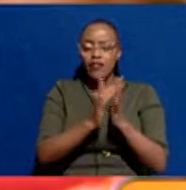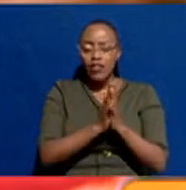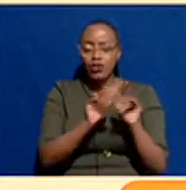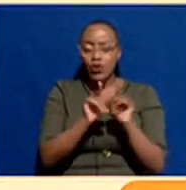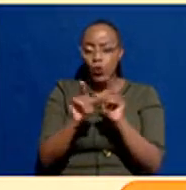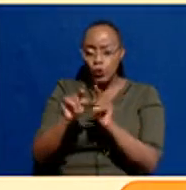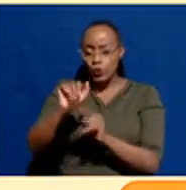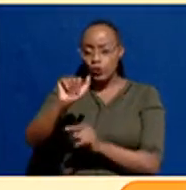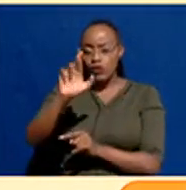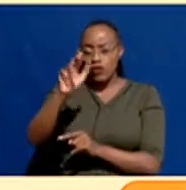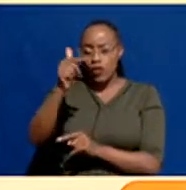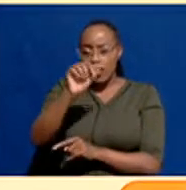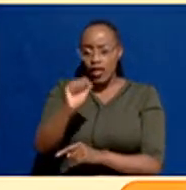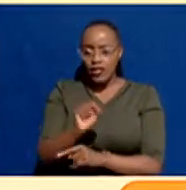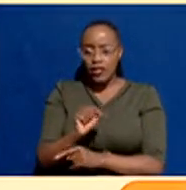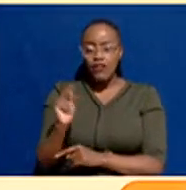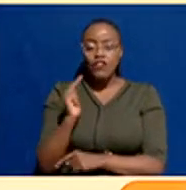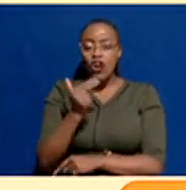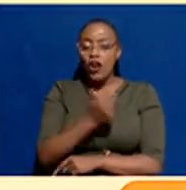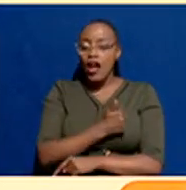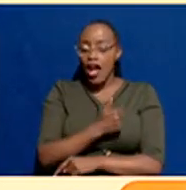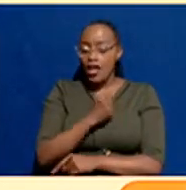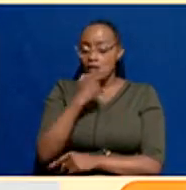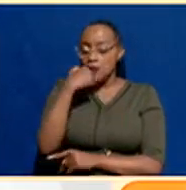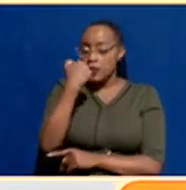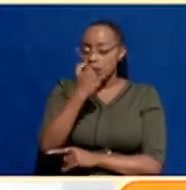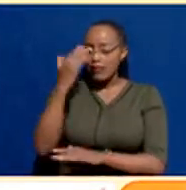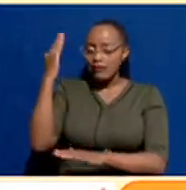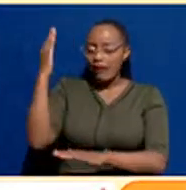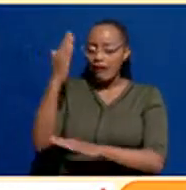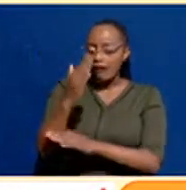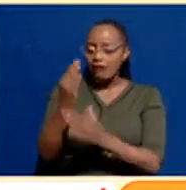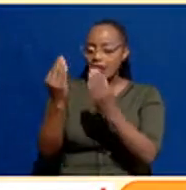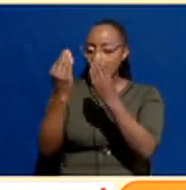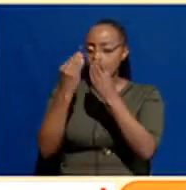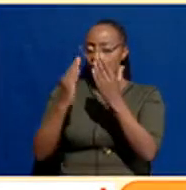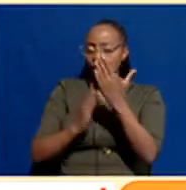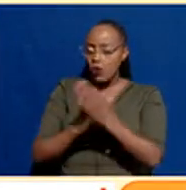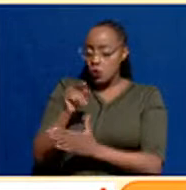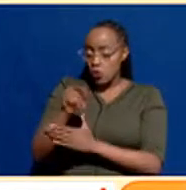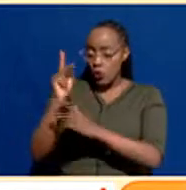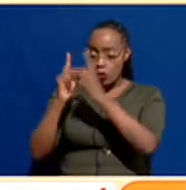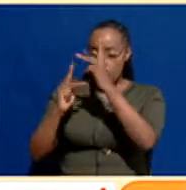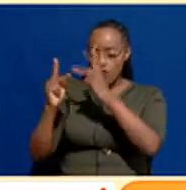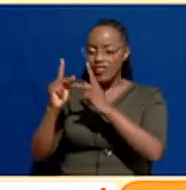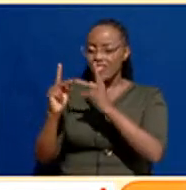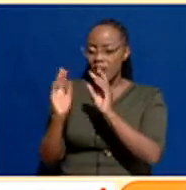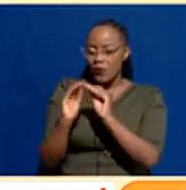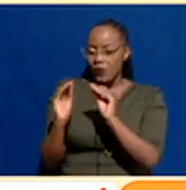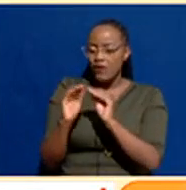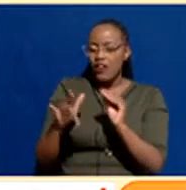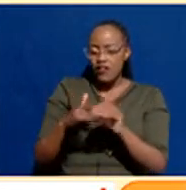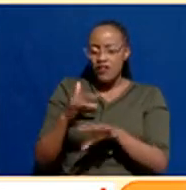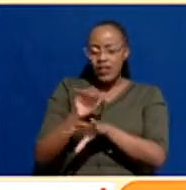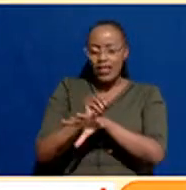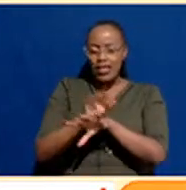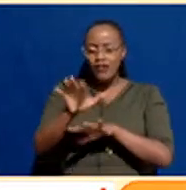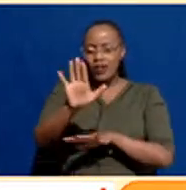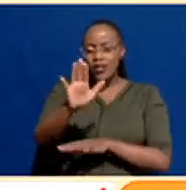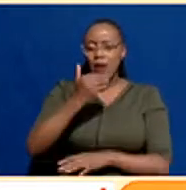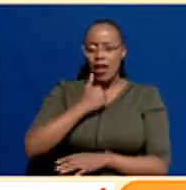arts. That even those of us who were never directly taught by her still feel her influence.